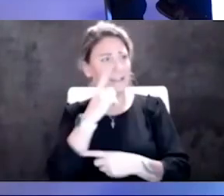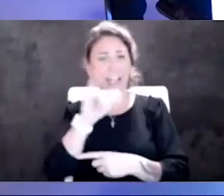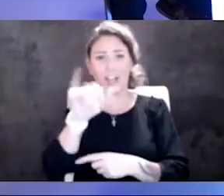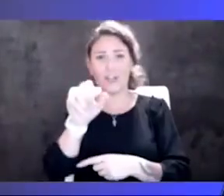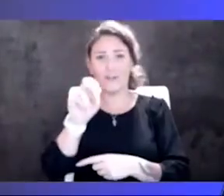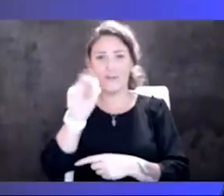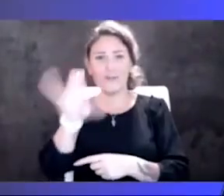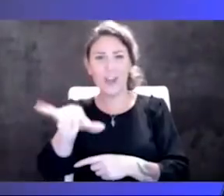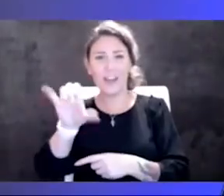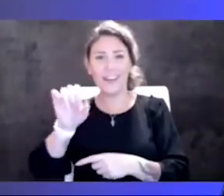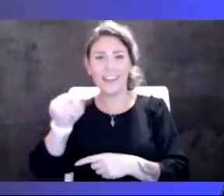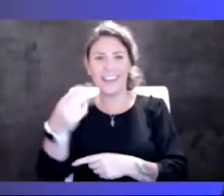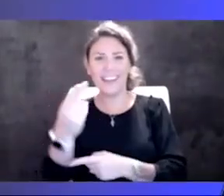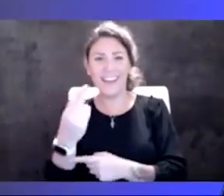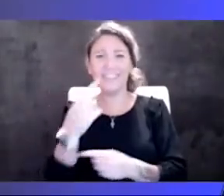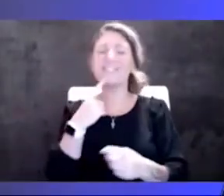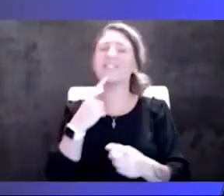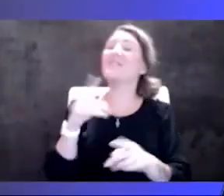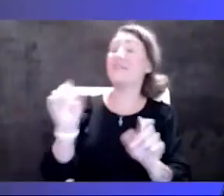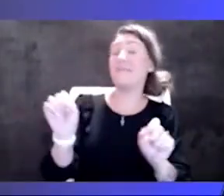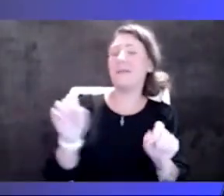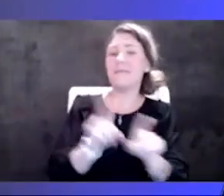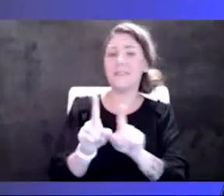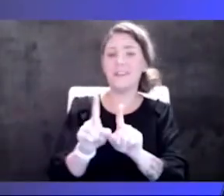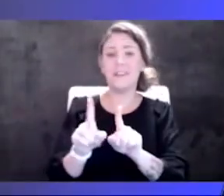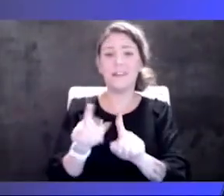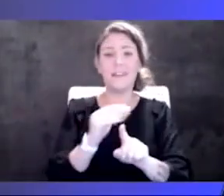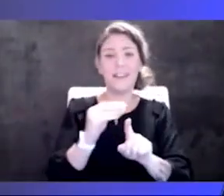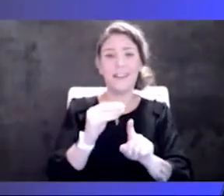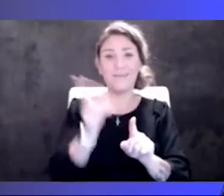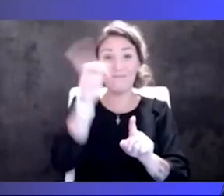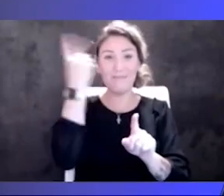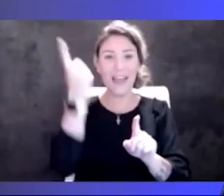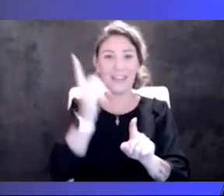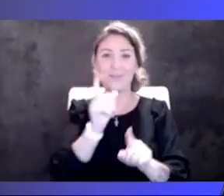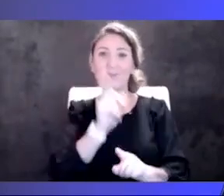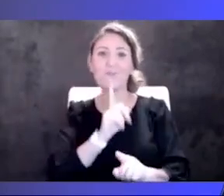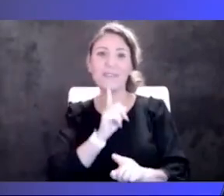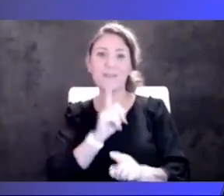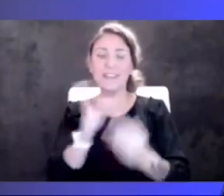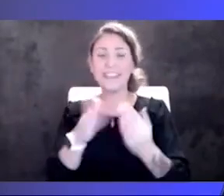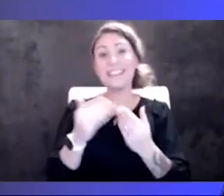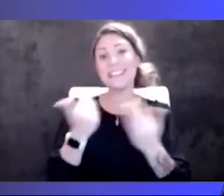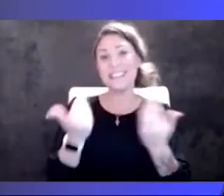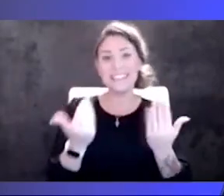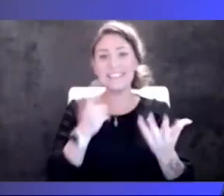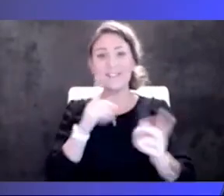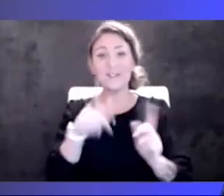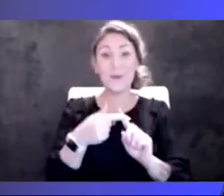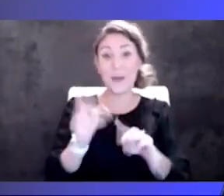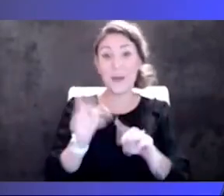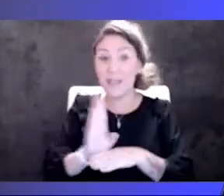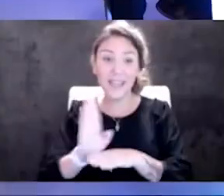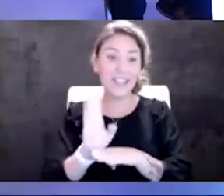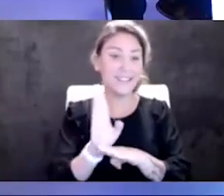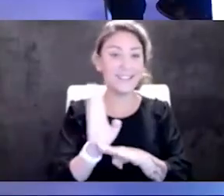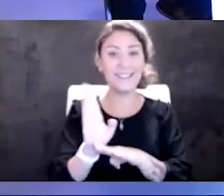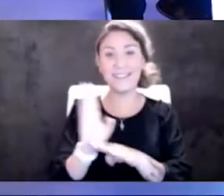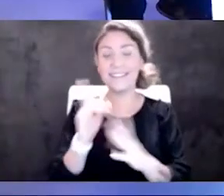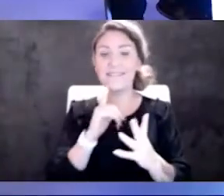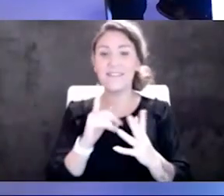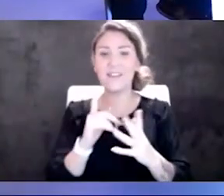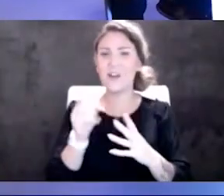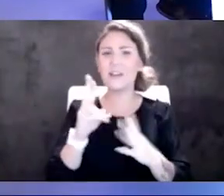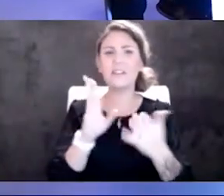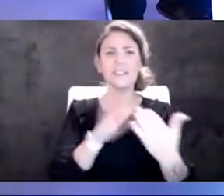that too. And also, wearing black is super easy. So when we're really busy... Okay, Where's that song? I'm going to say,